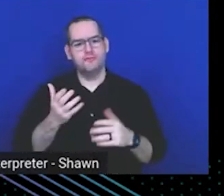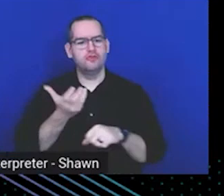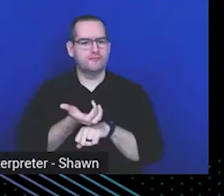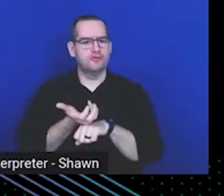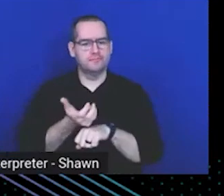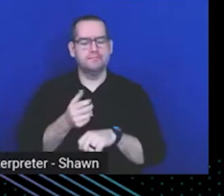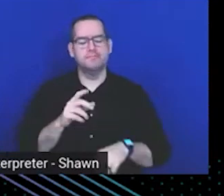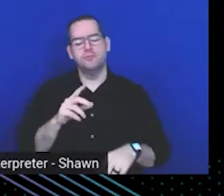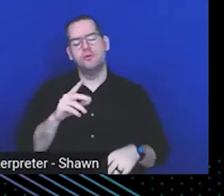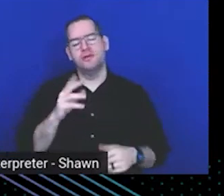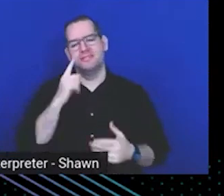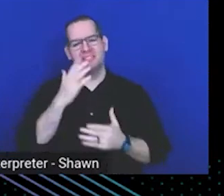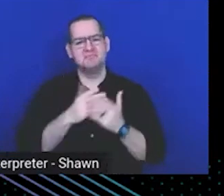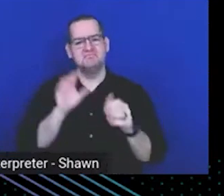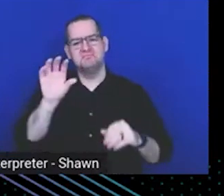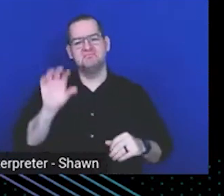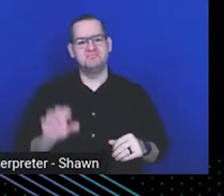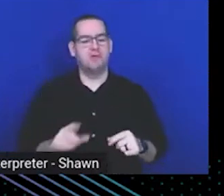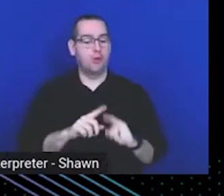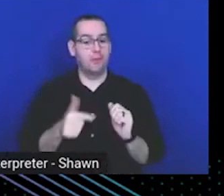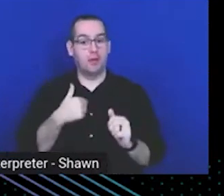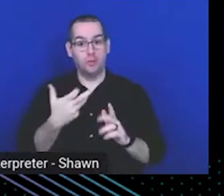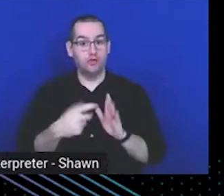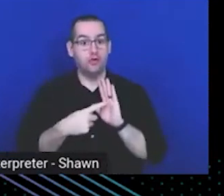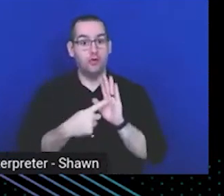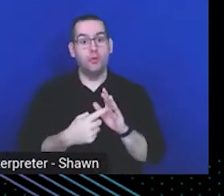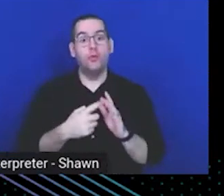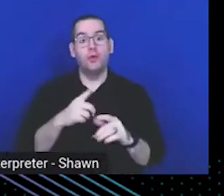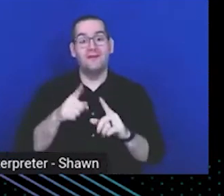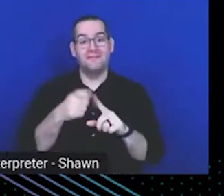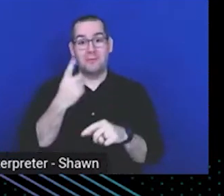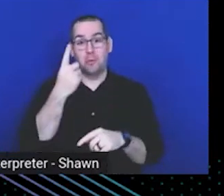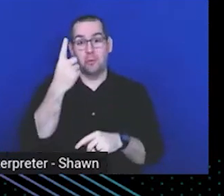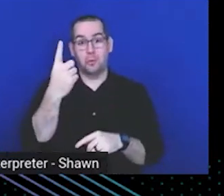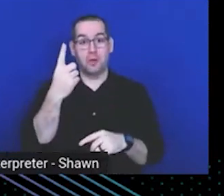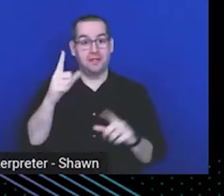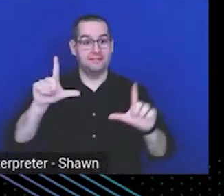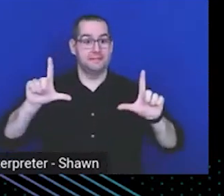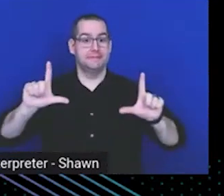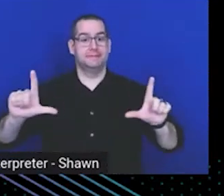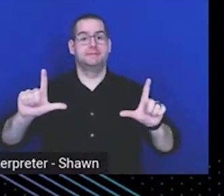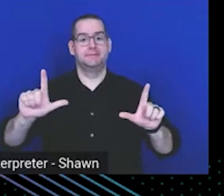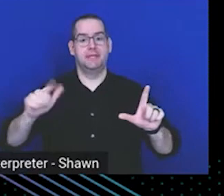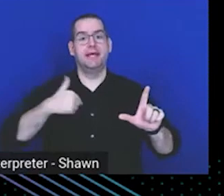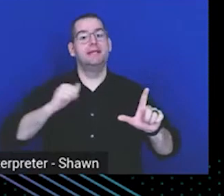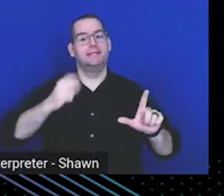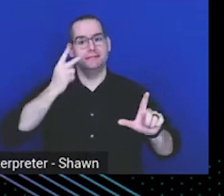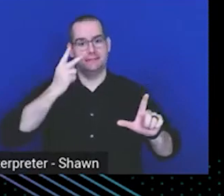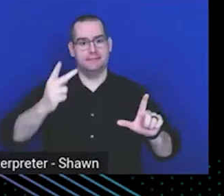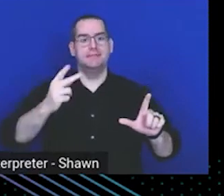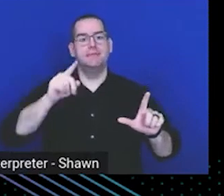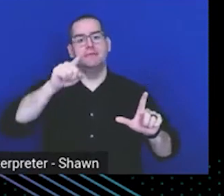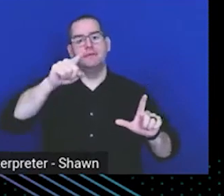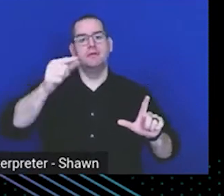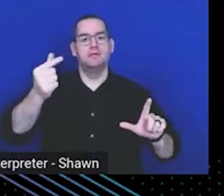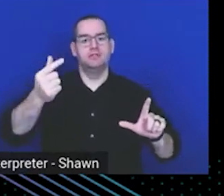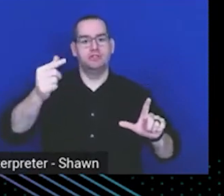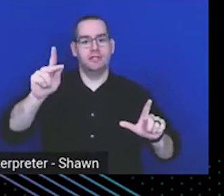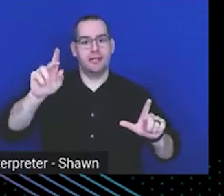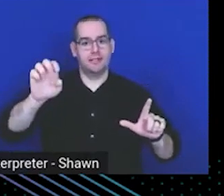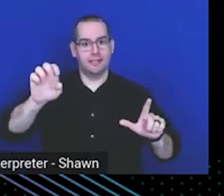All right. But what I want to really show is from the single control plane, I can see my GKE data center.